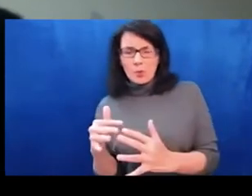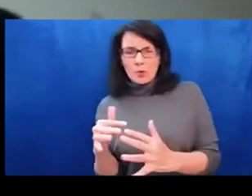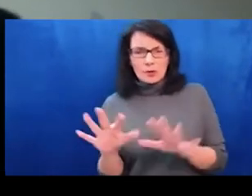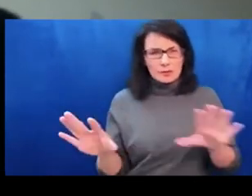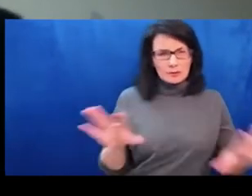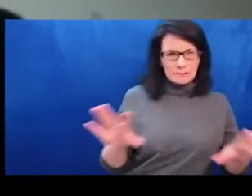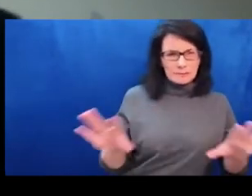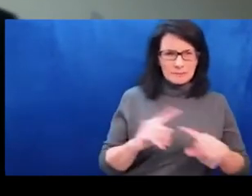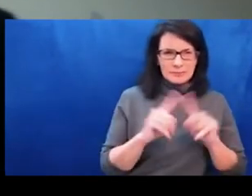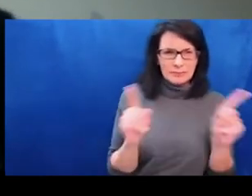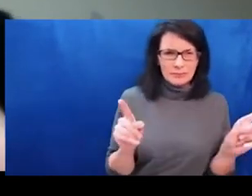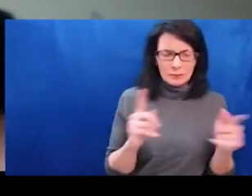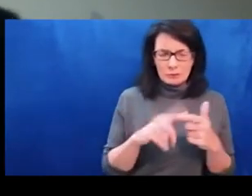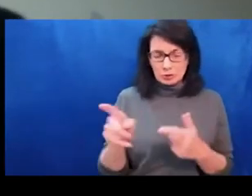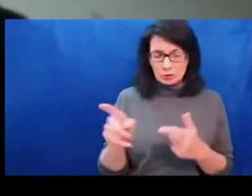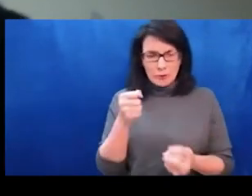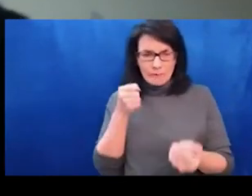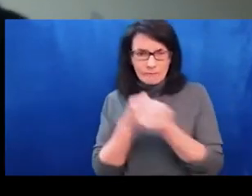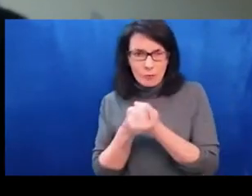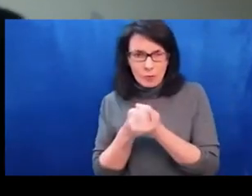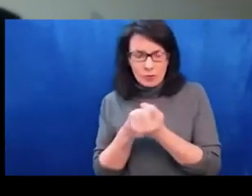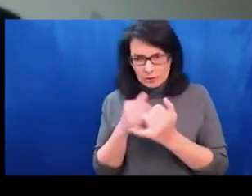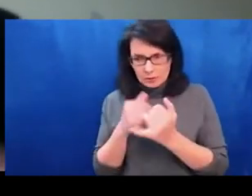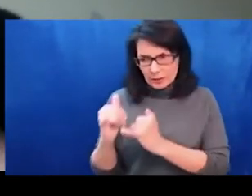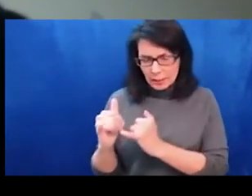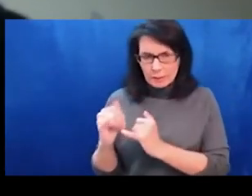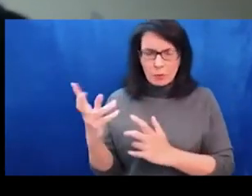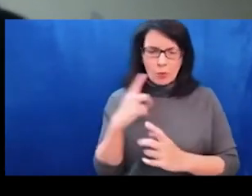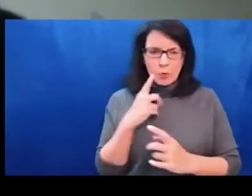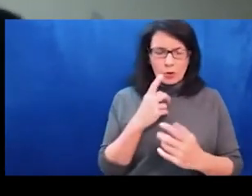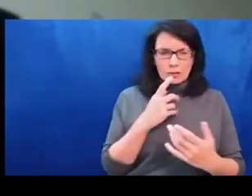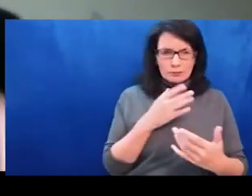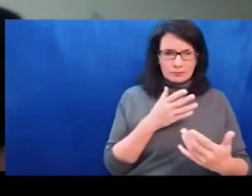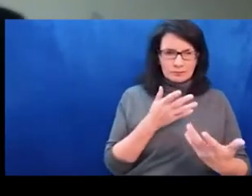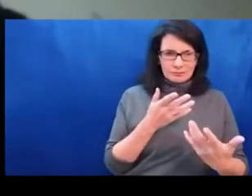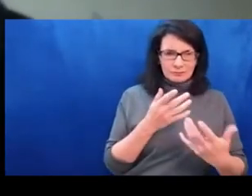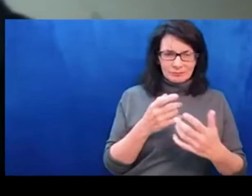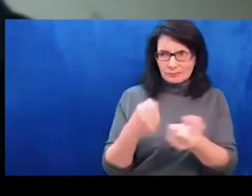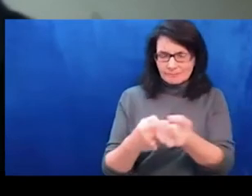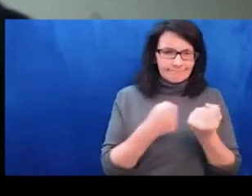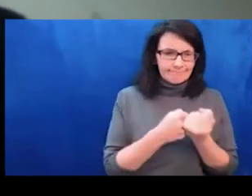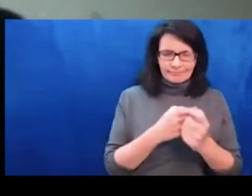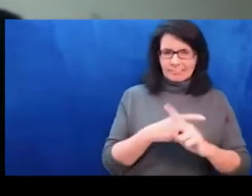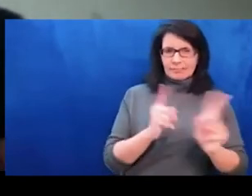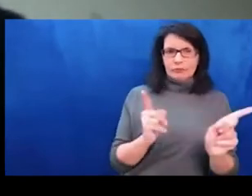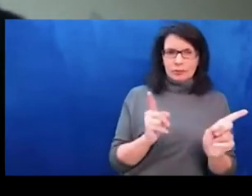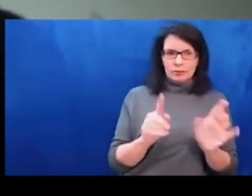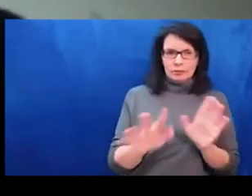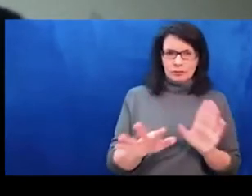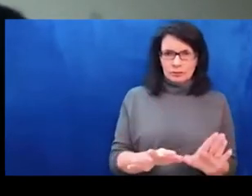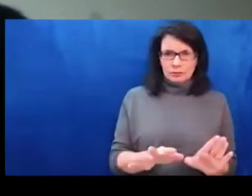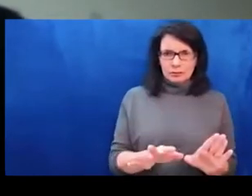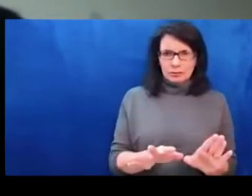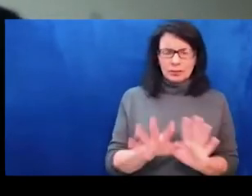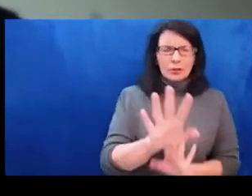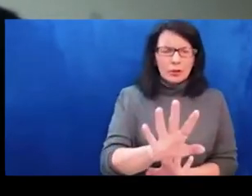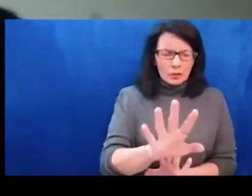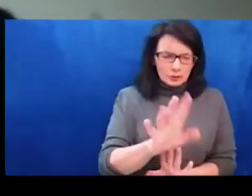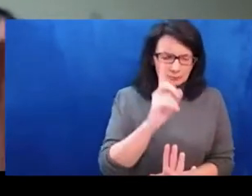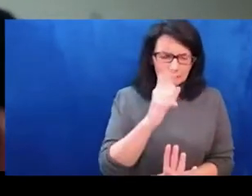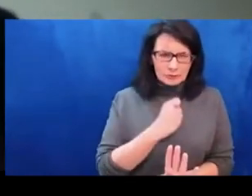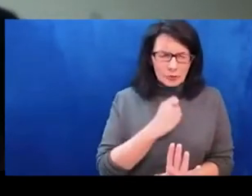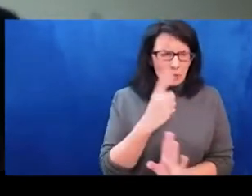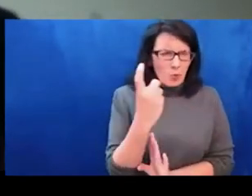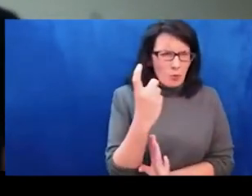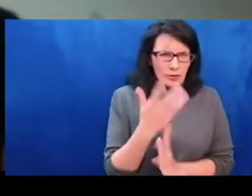safety, there are ways that we can collaborate with people who are different than us. We, you know, collaborate with our Russian artist colleagues or whatever. But